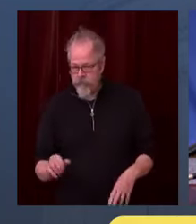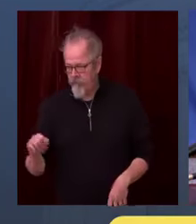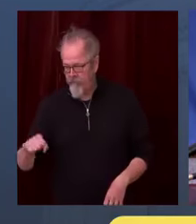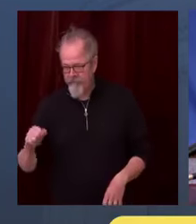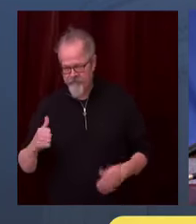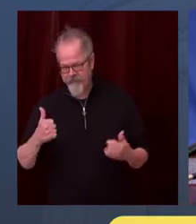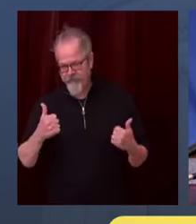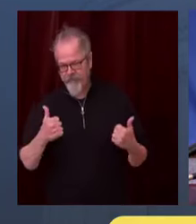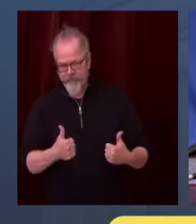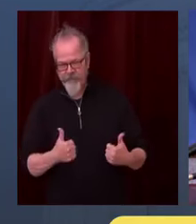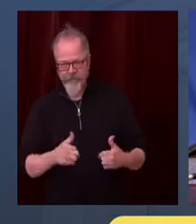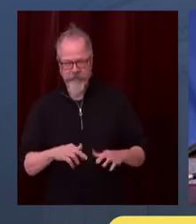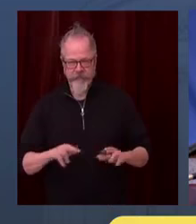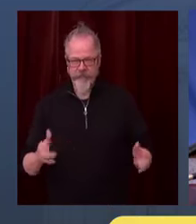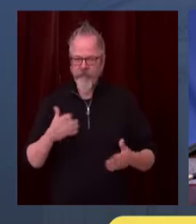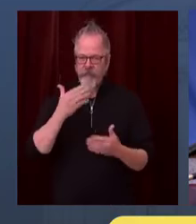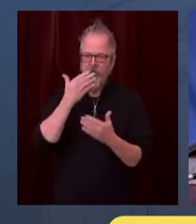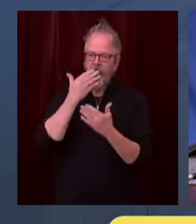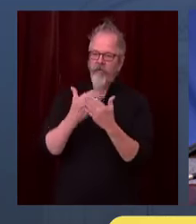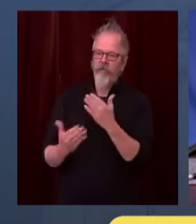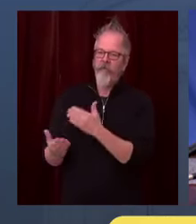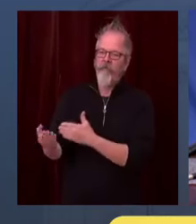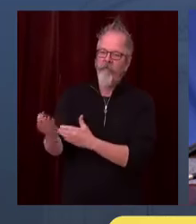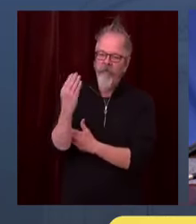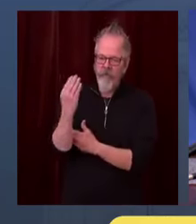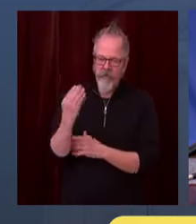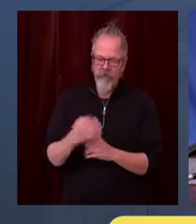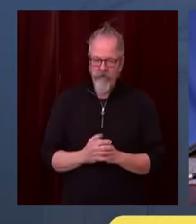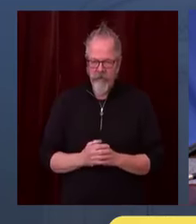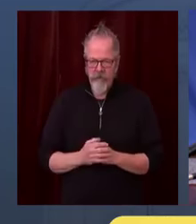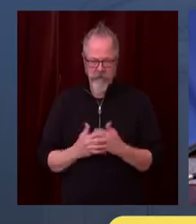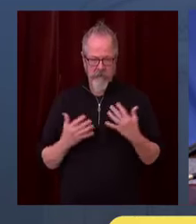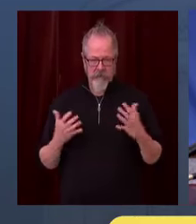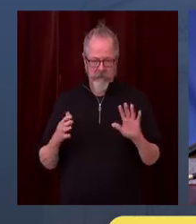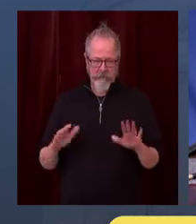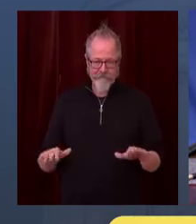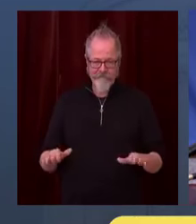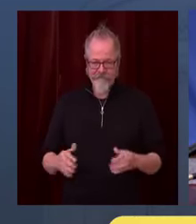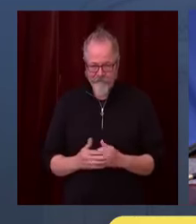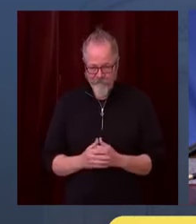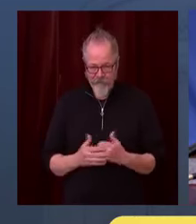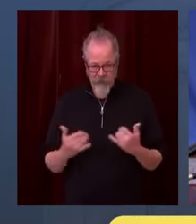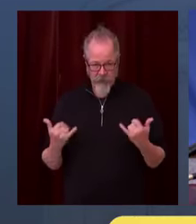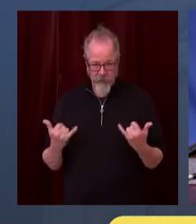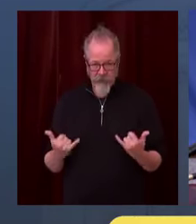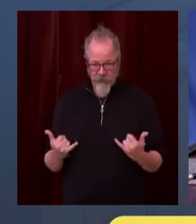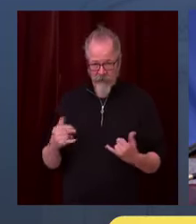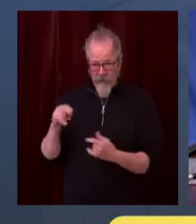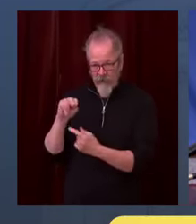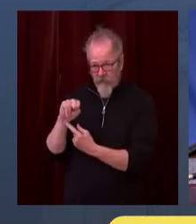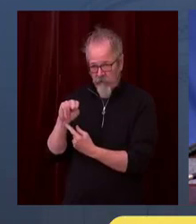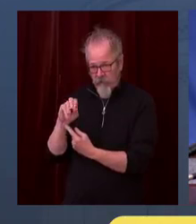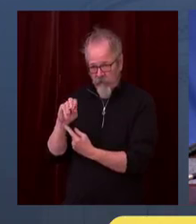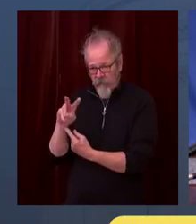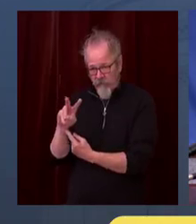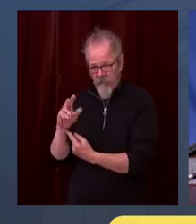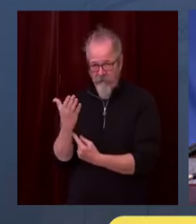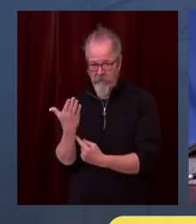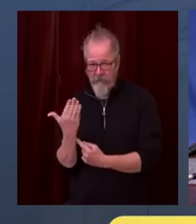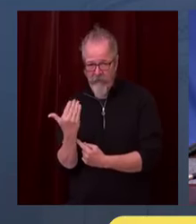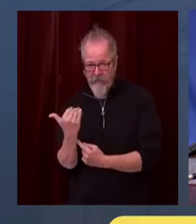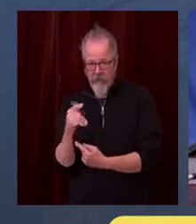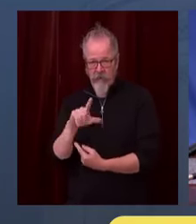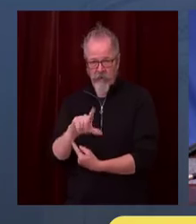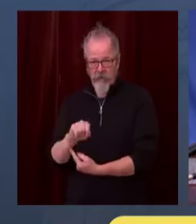Good morning, today, November 15, 2020, I have to